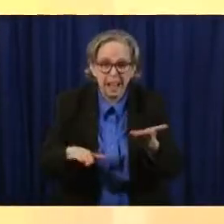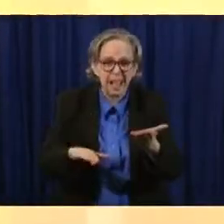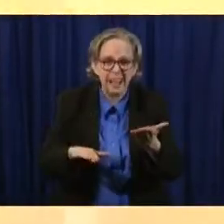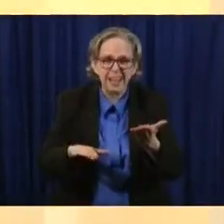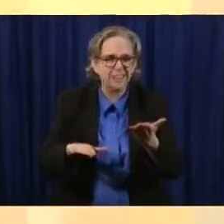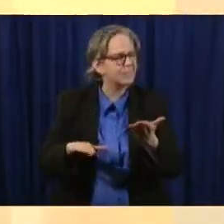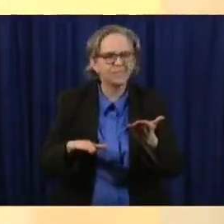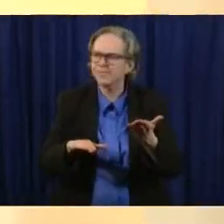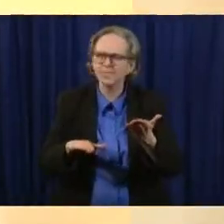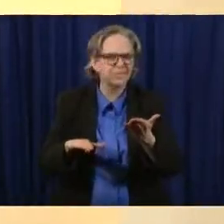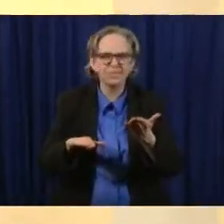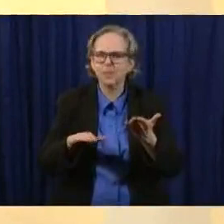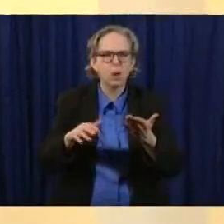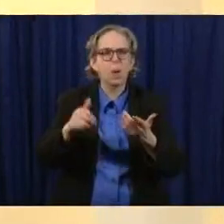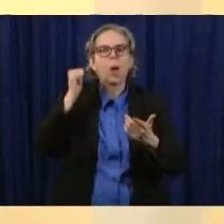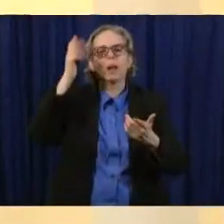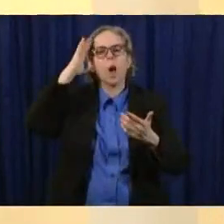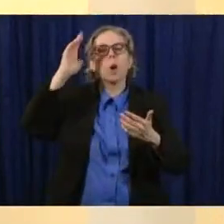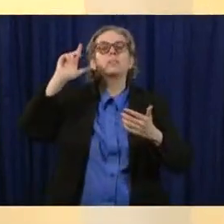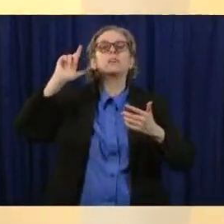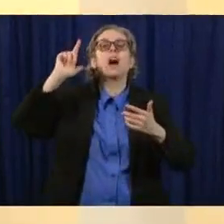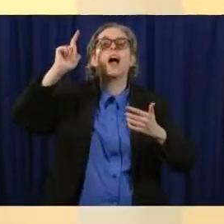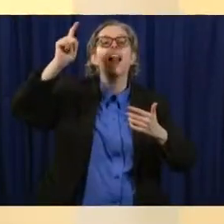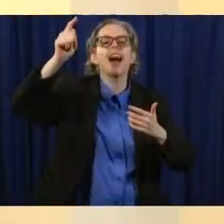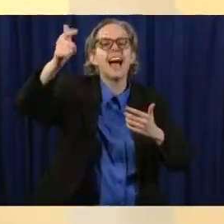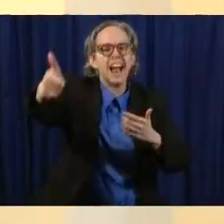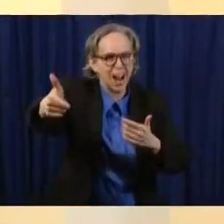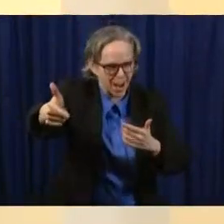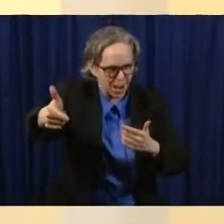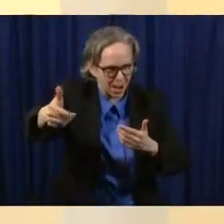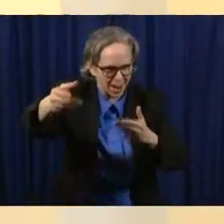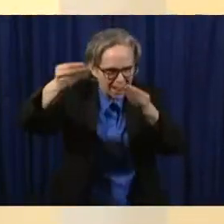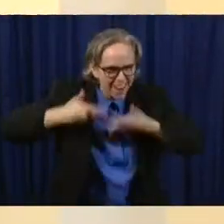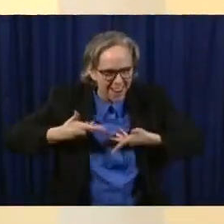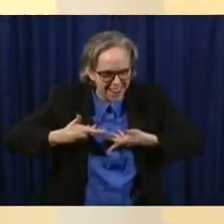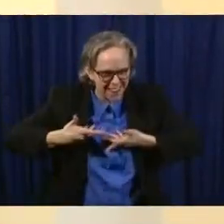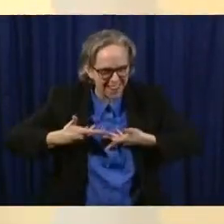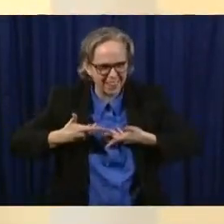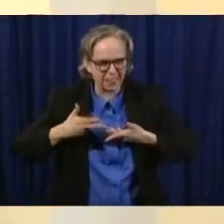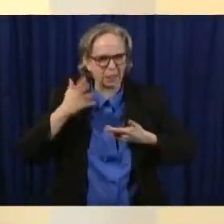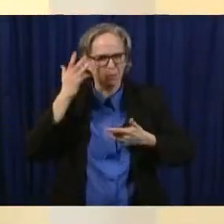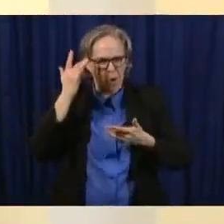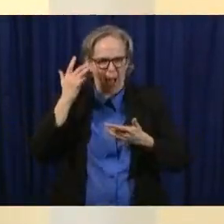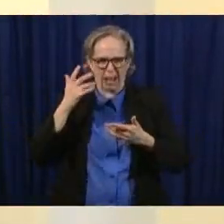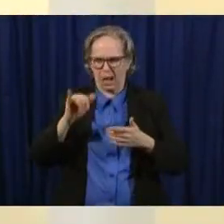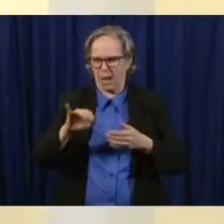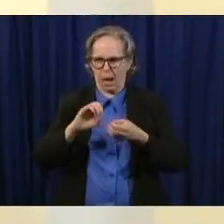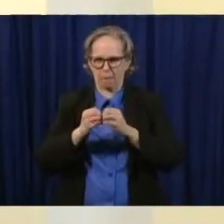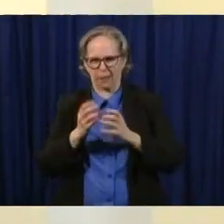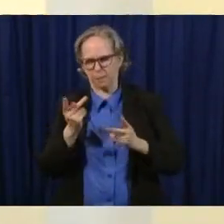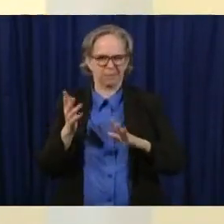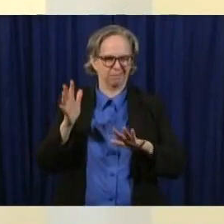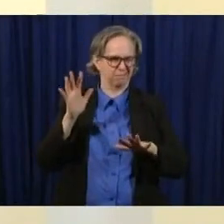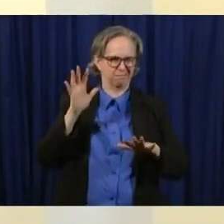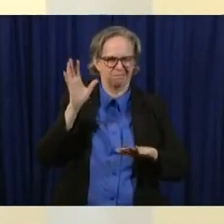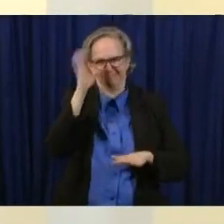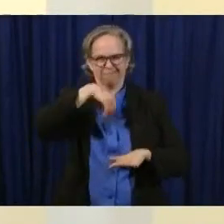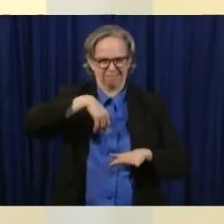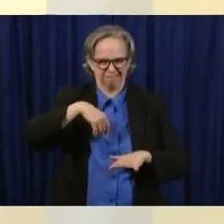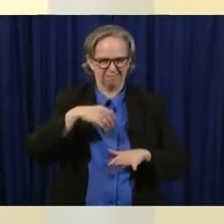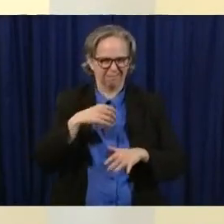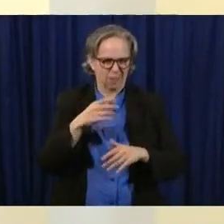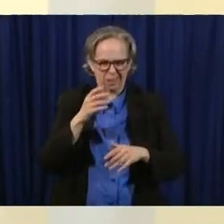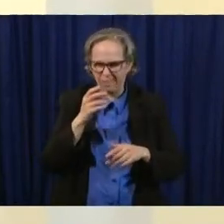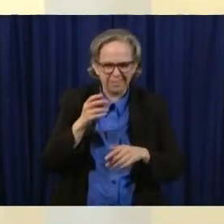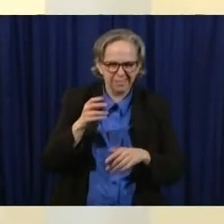them in many weeks and even months to come and so that's why death data can be a little bit tricky to interpret um